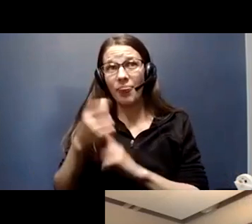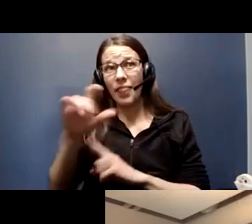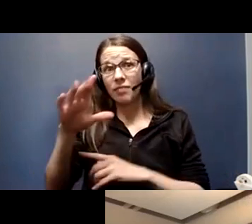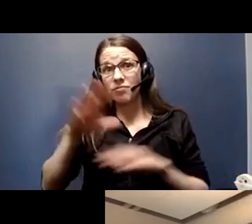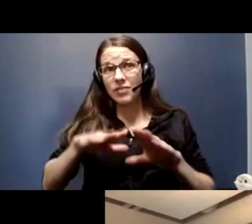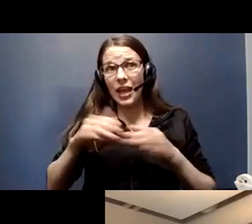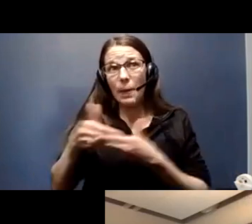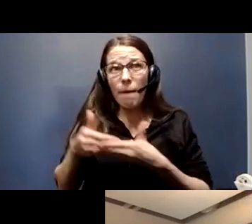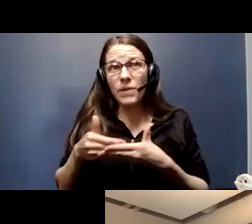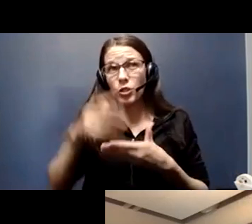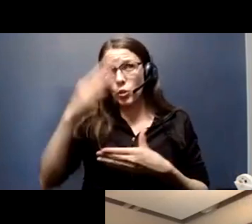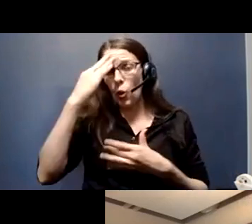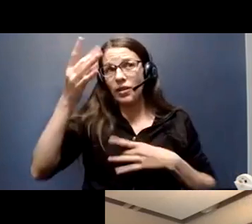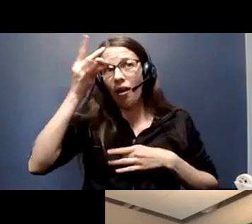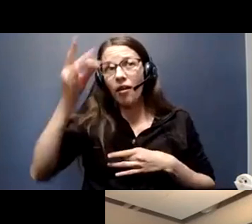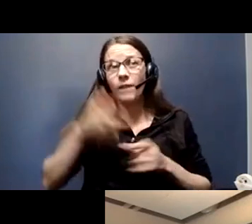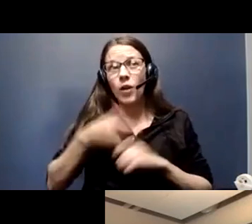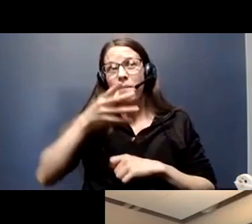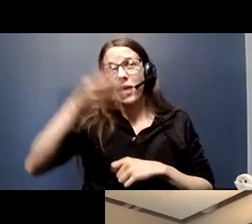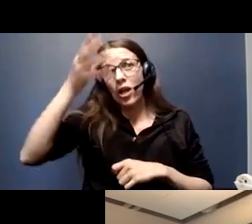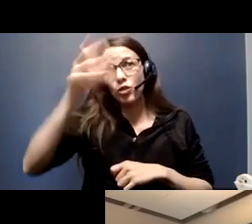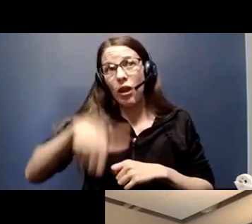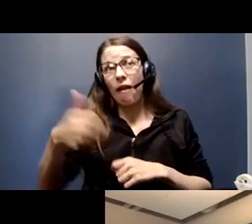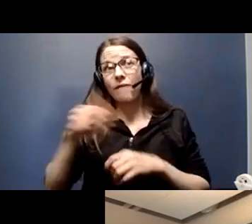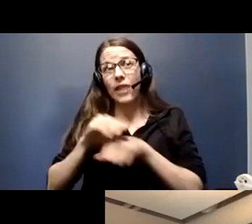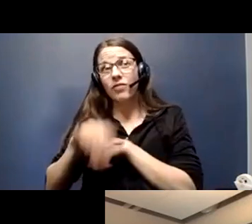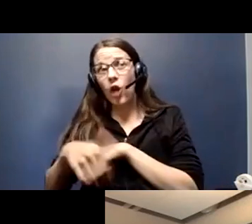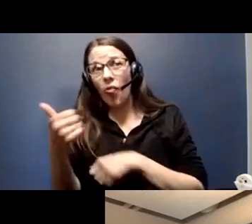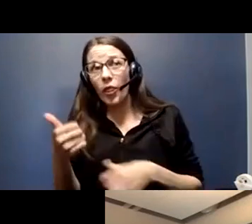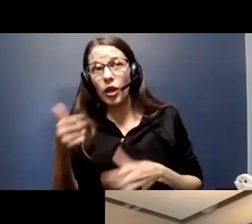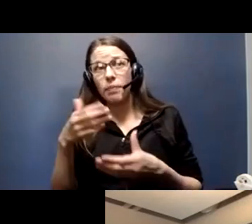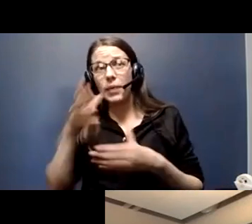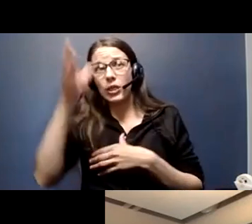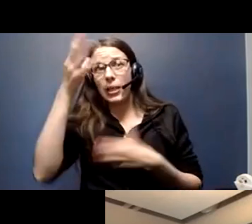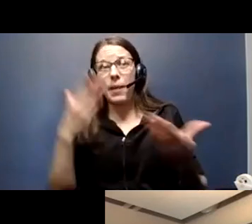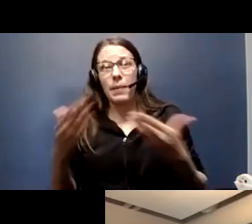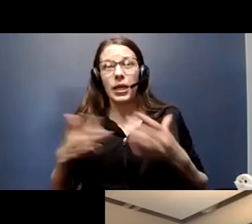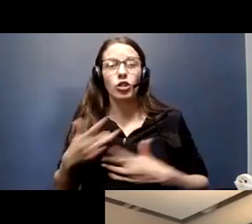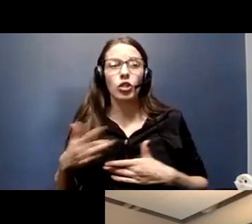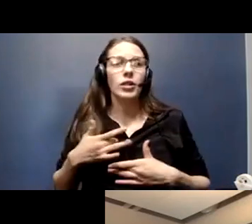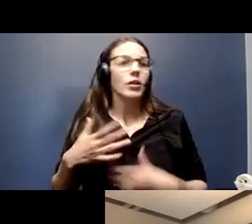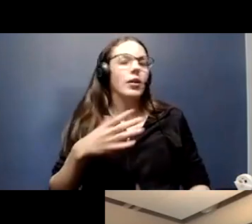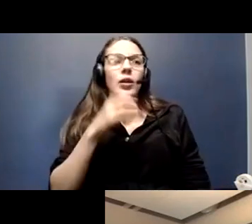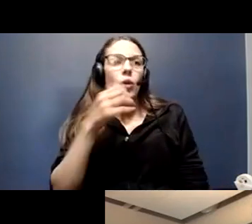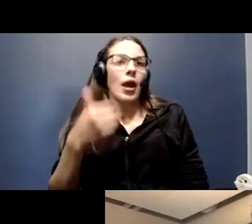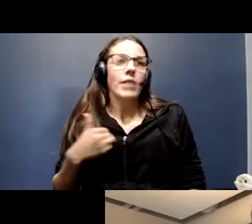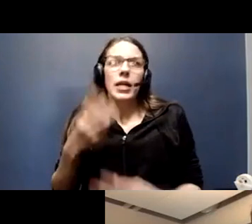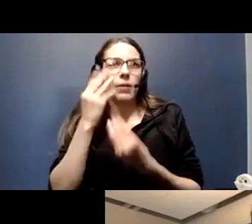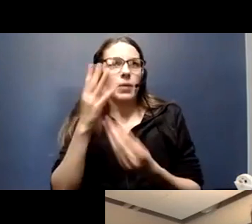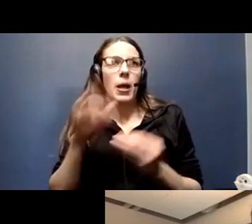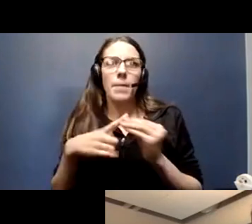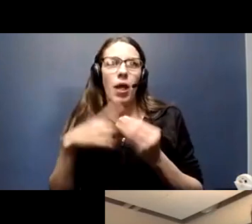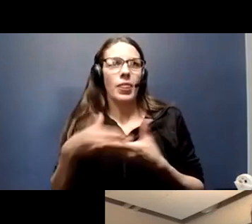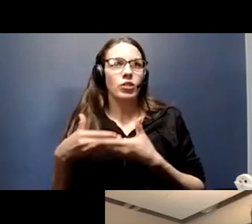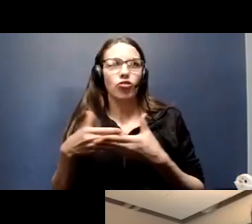the parents? Do you have any advice for other parents who might be concerned? Yeah, I do not have information about how the